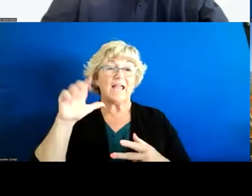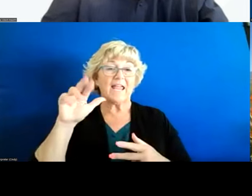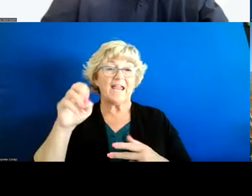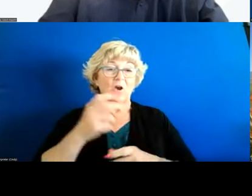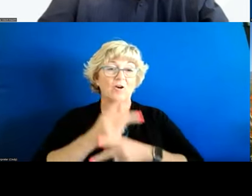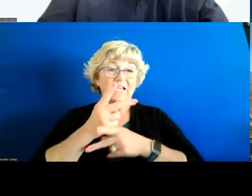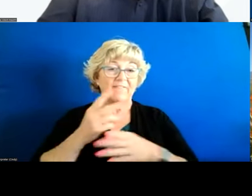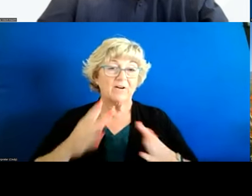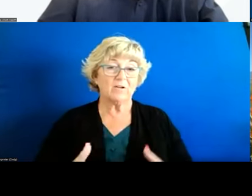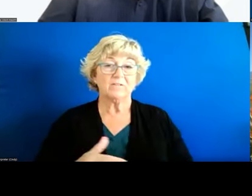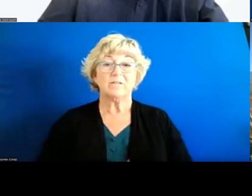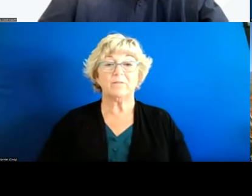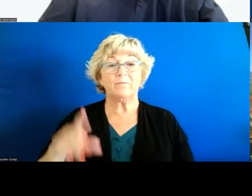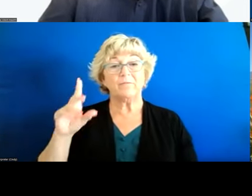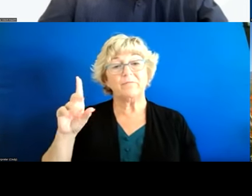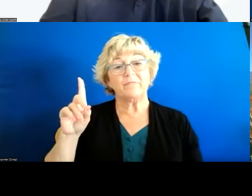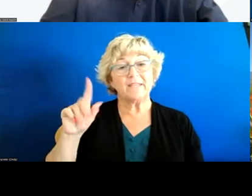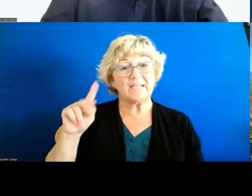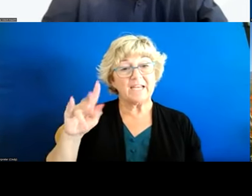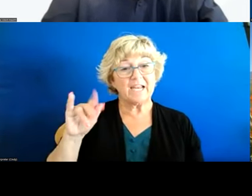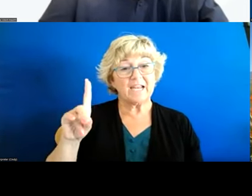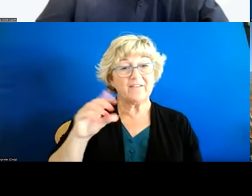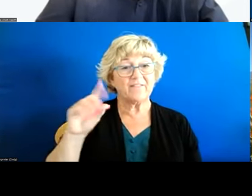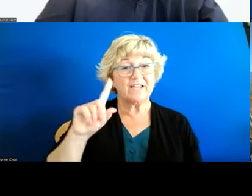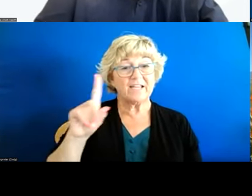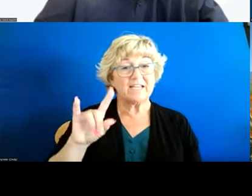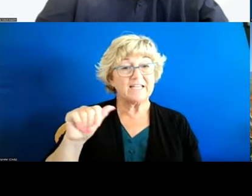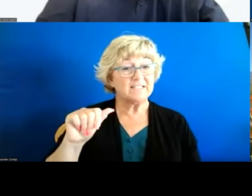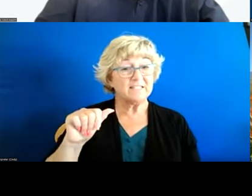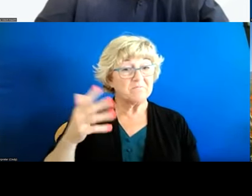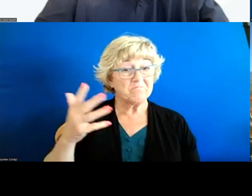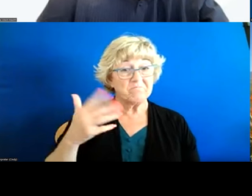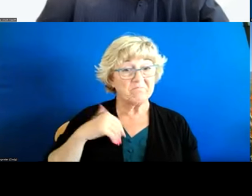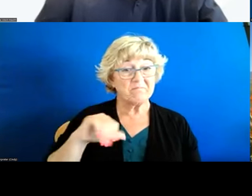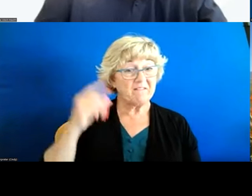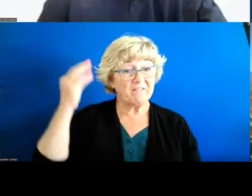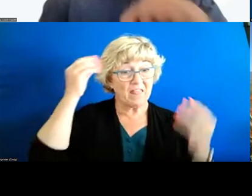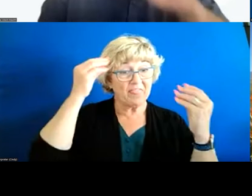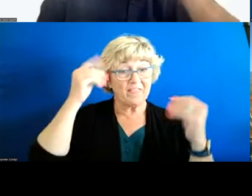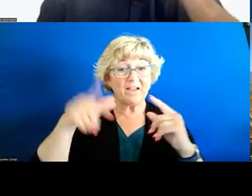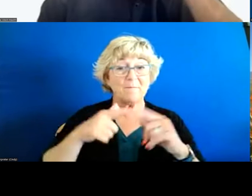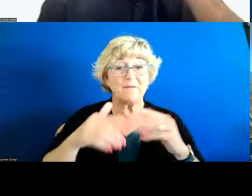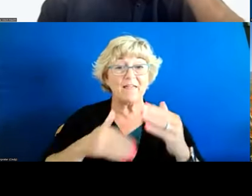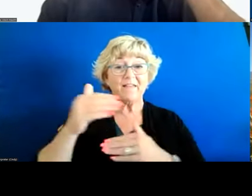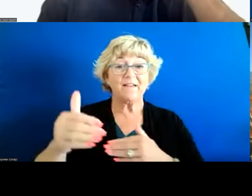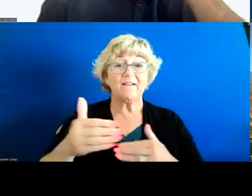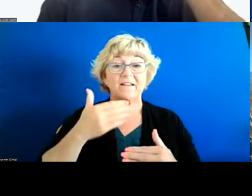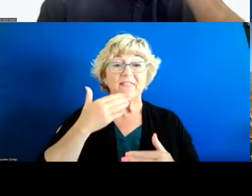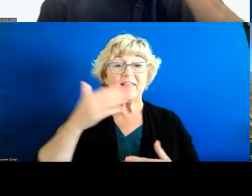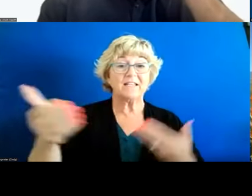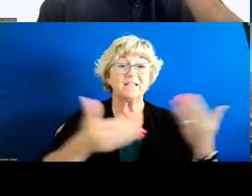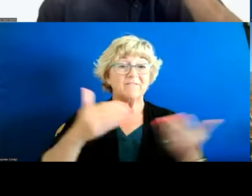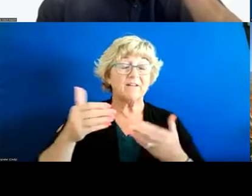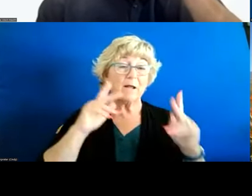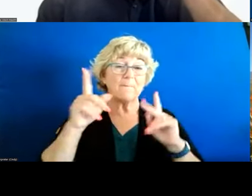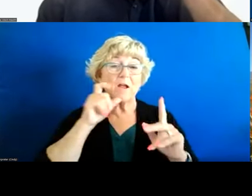uh david and zia any other thoughts about our next steps um we will be in touch and as i said please invite colleagues that you think